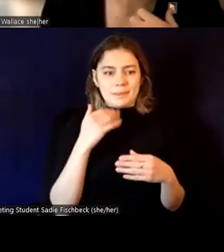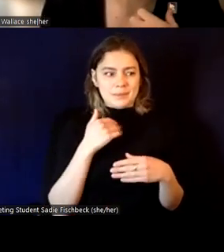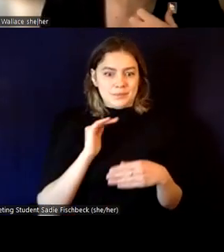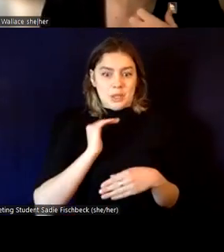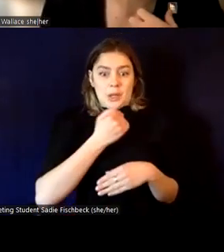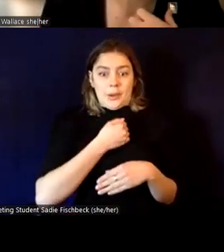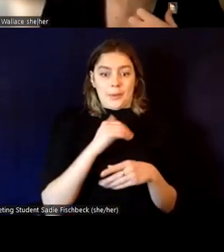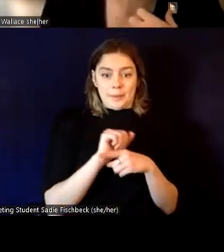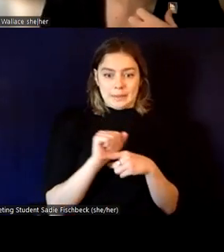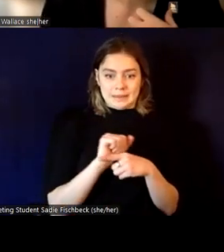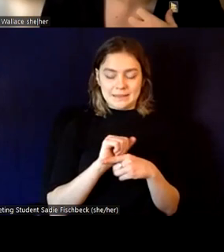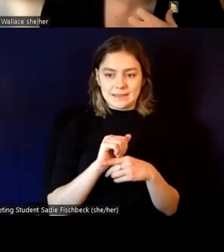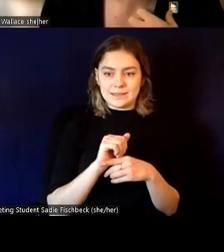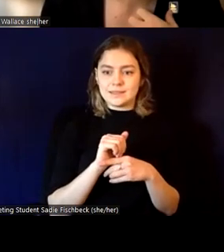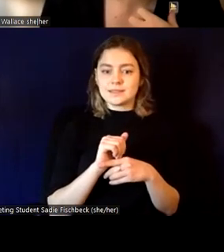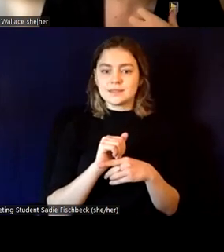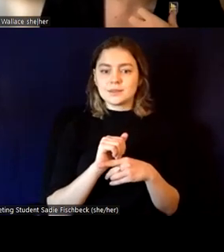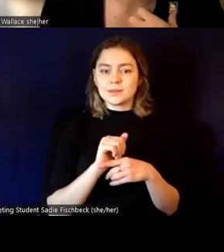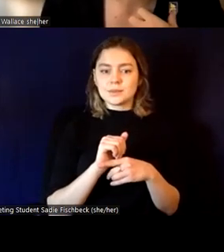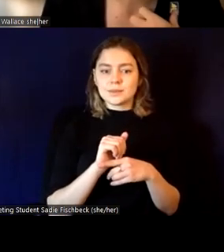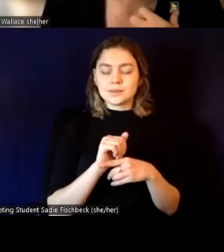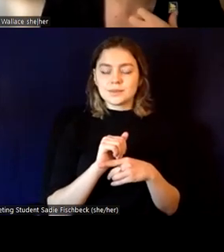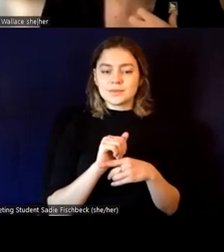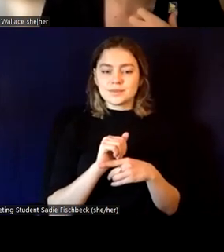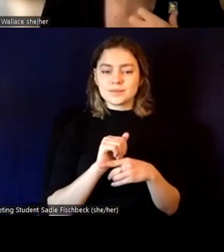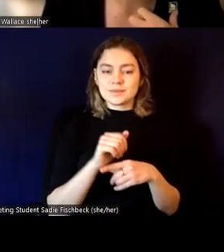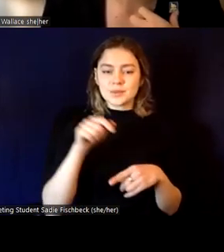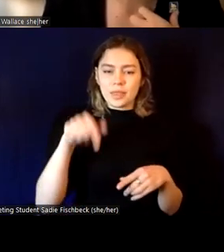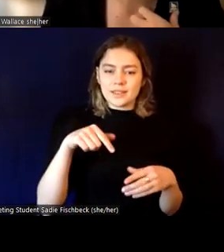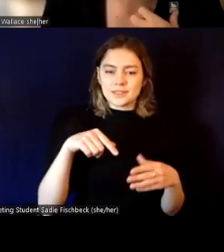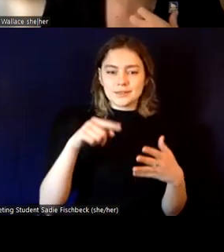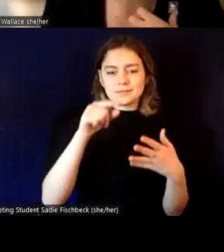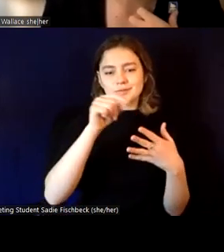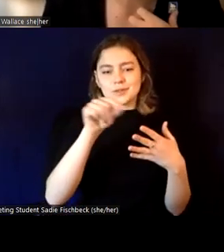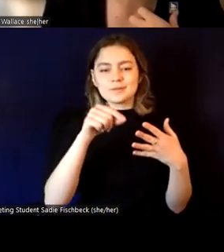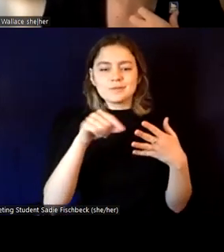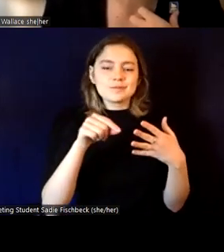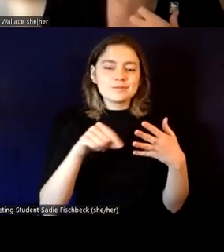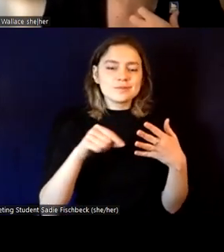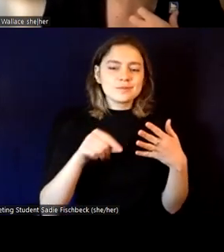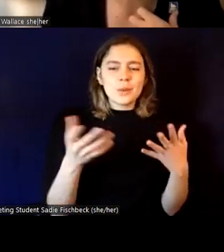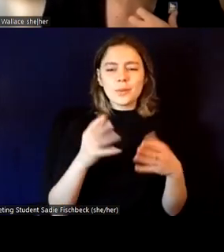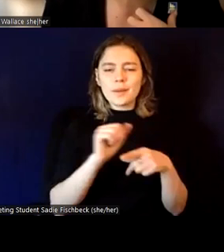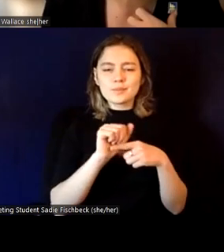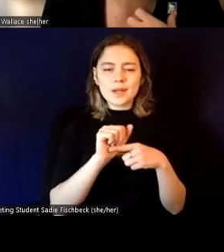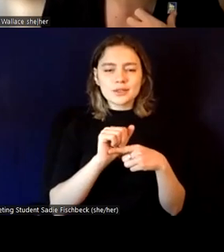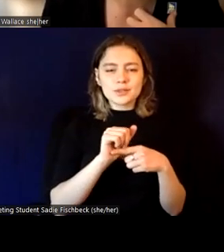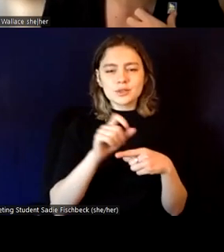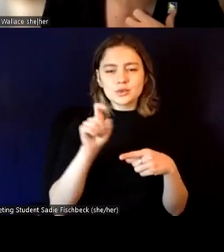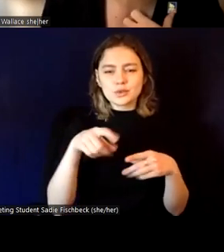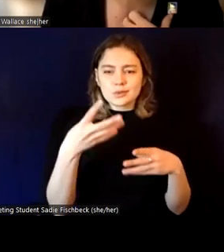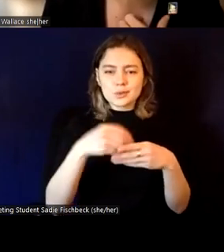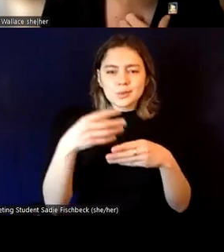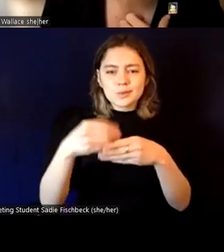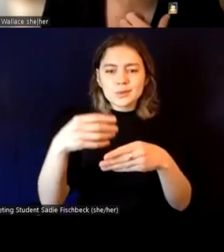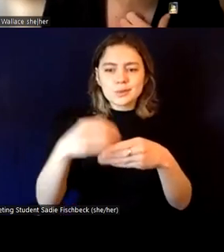organization and just, I love having a, this sort of like checklist of practices to make sure that, that we're creating the type of